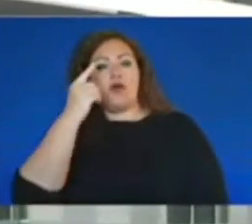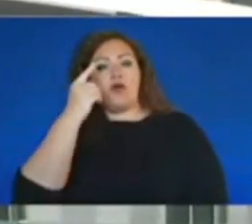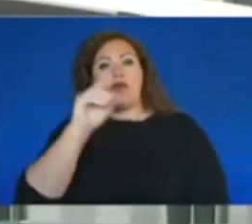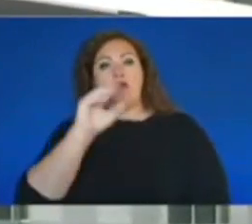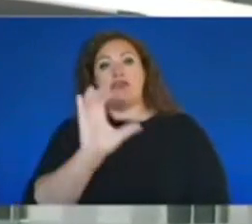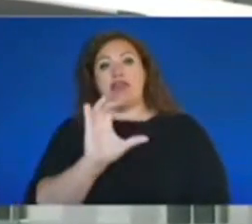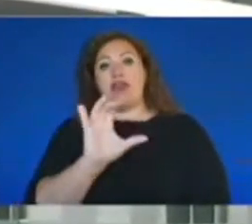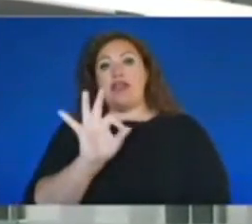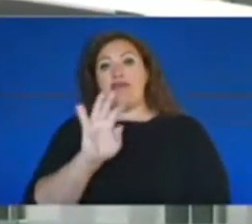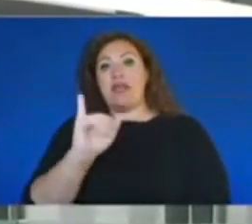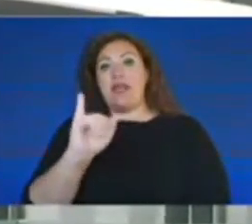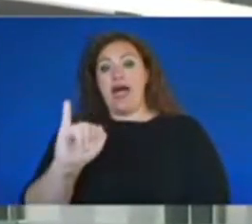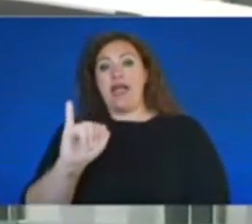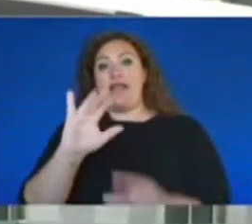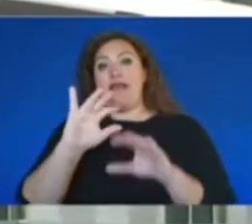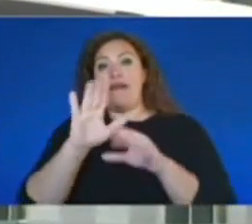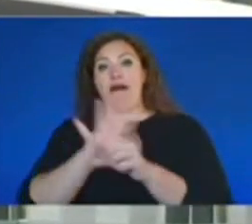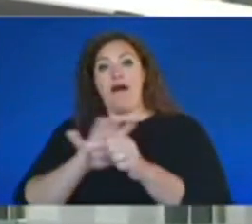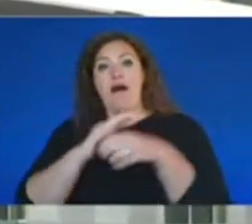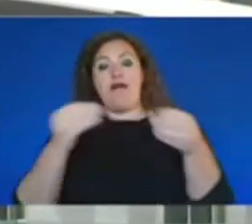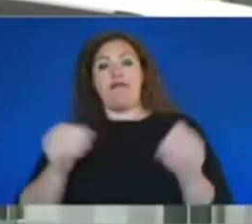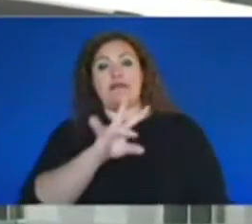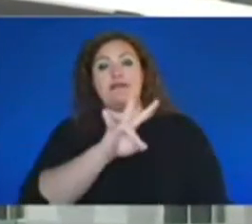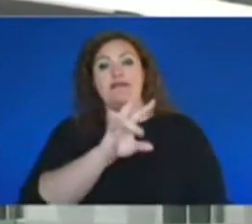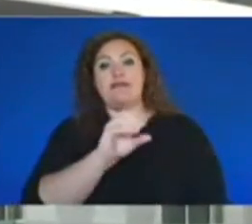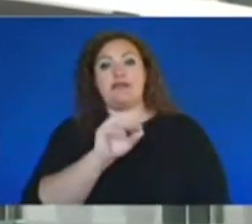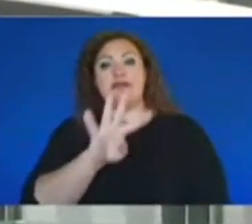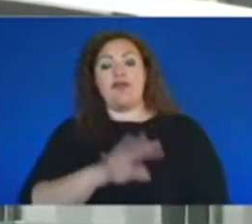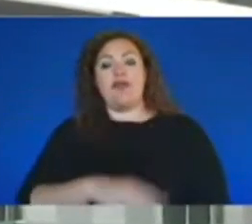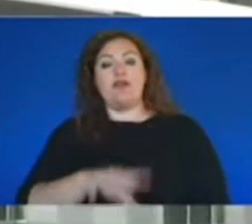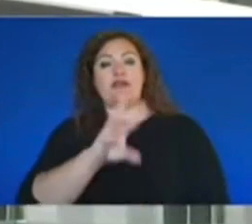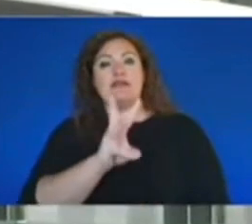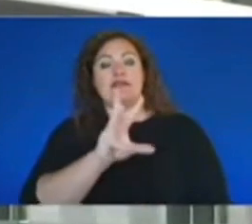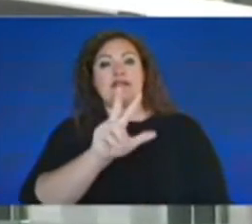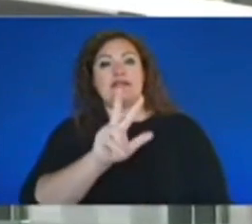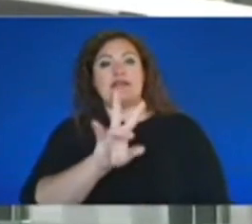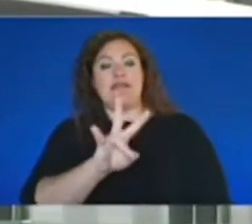Field Office at 704-672-6100.